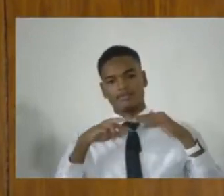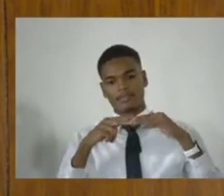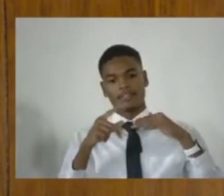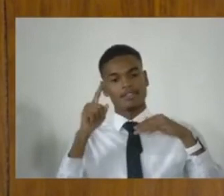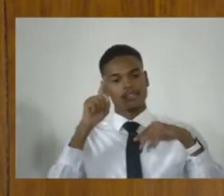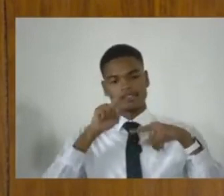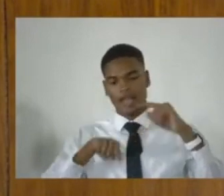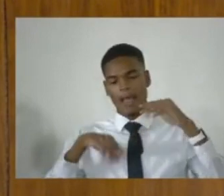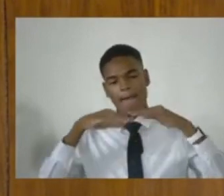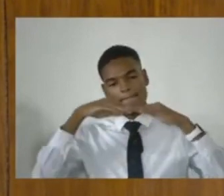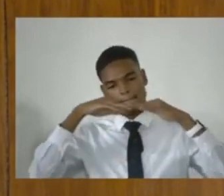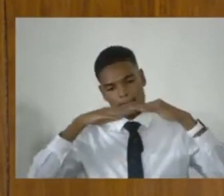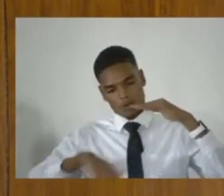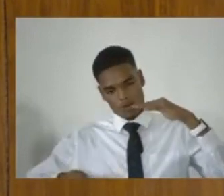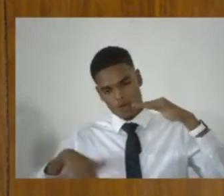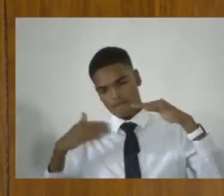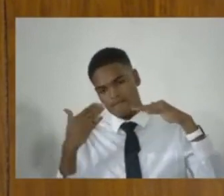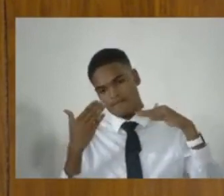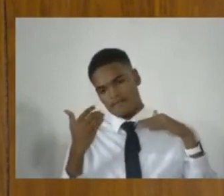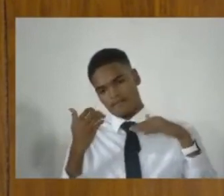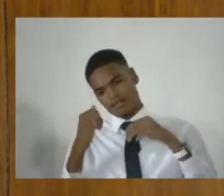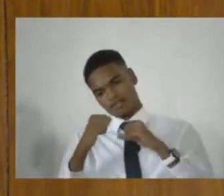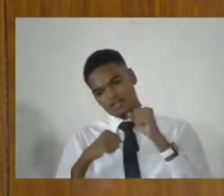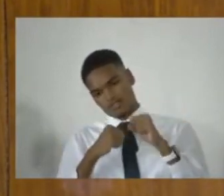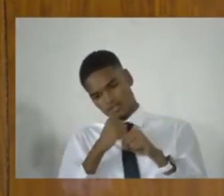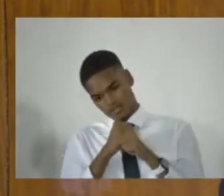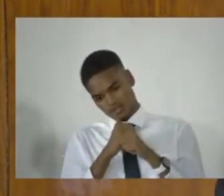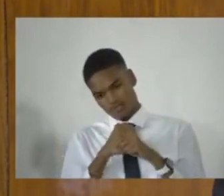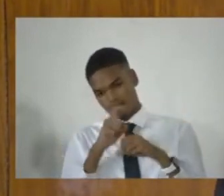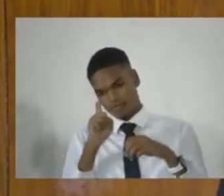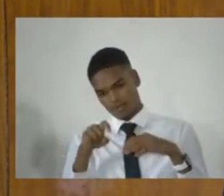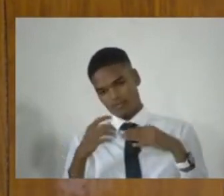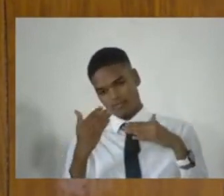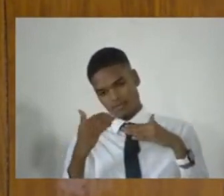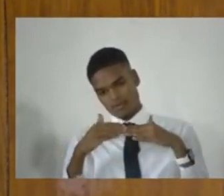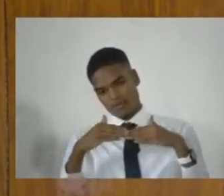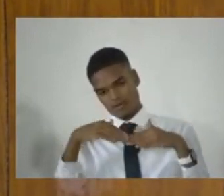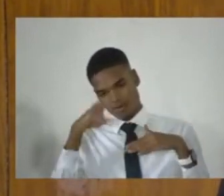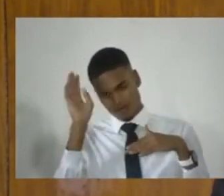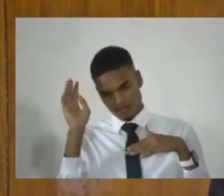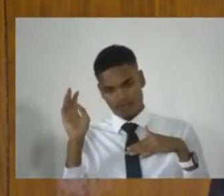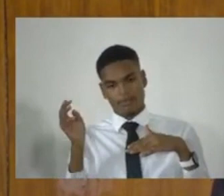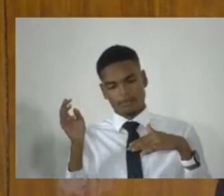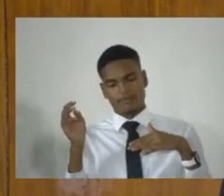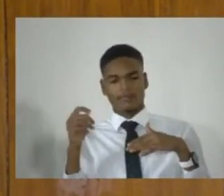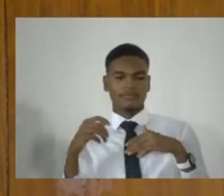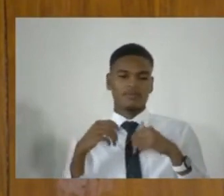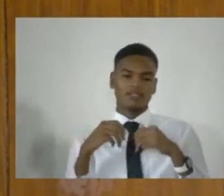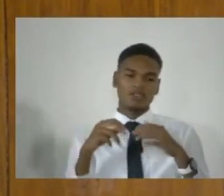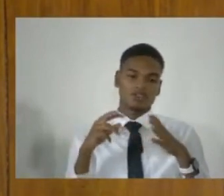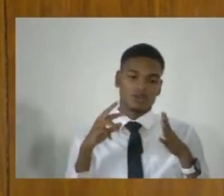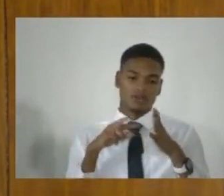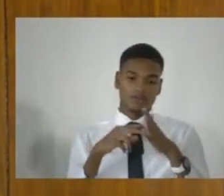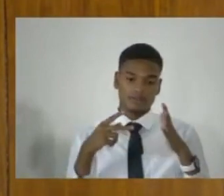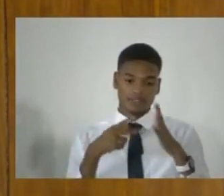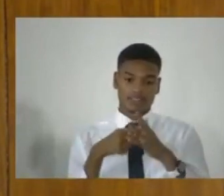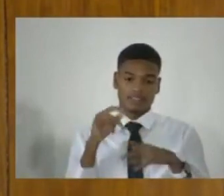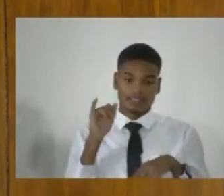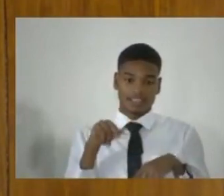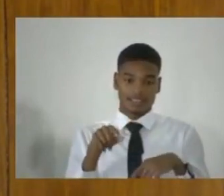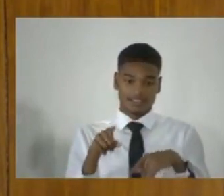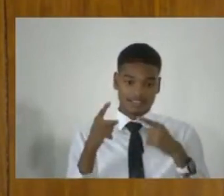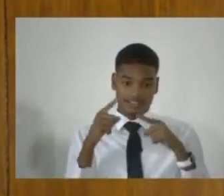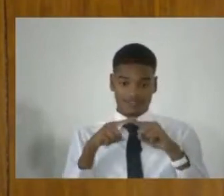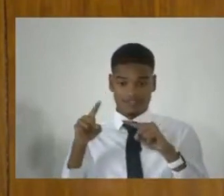minimum. That's the prescribed minimum penalty. In relation to these offenses that impose a mandatory